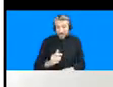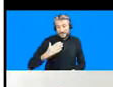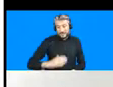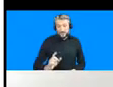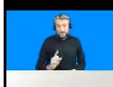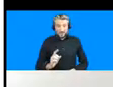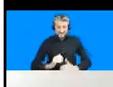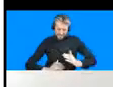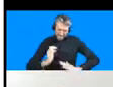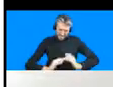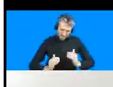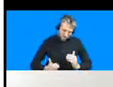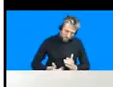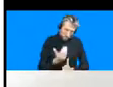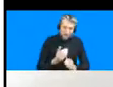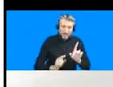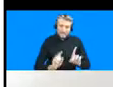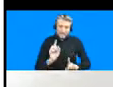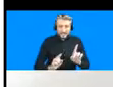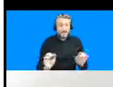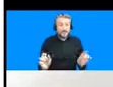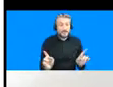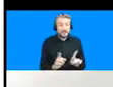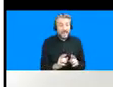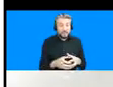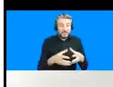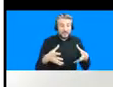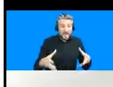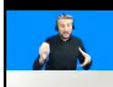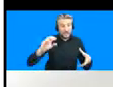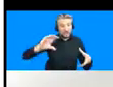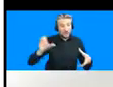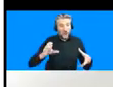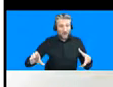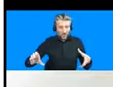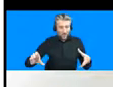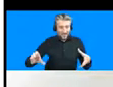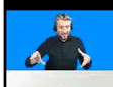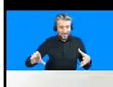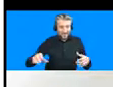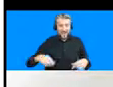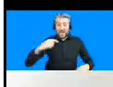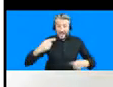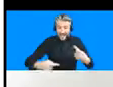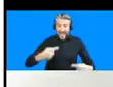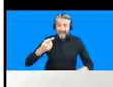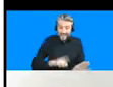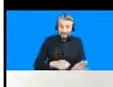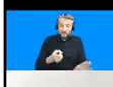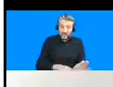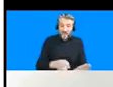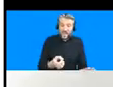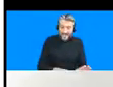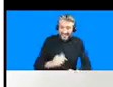every year from here on in if it's projected urban growth is to be accommodated if it's urban people are to be serviced